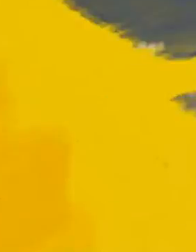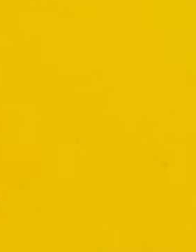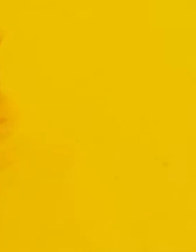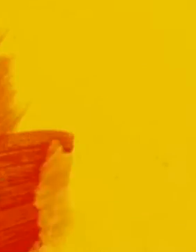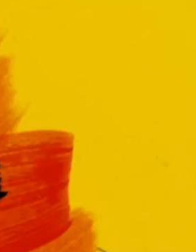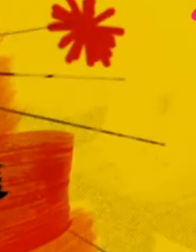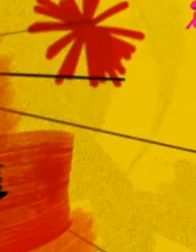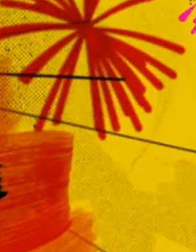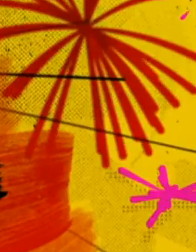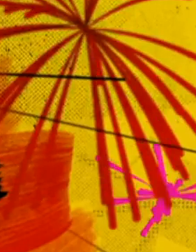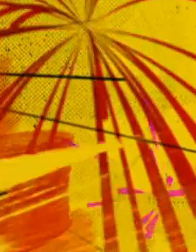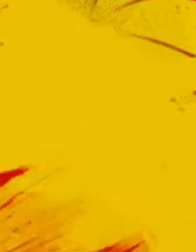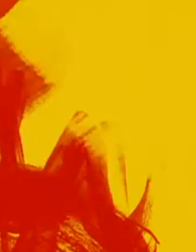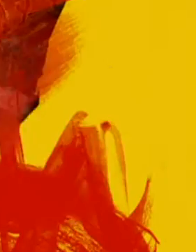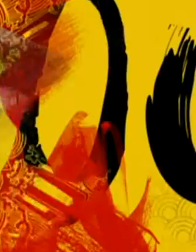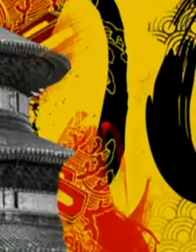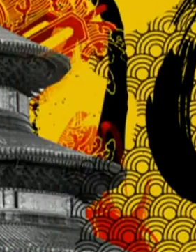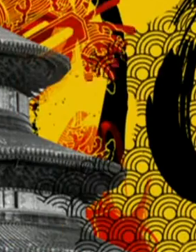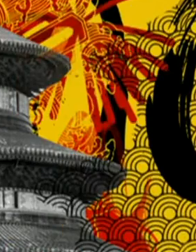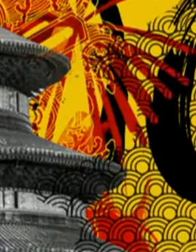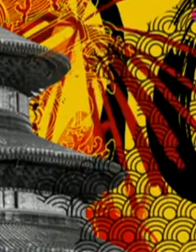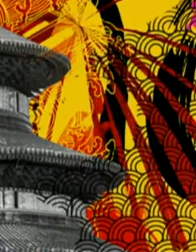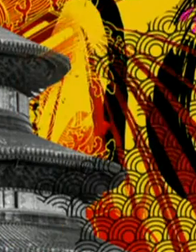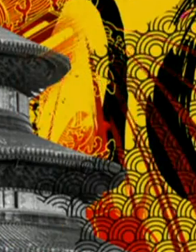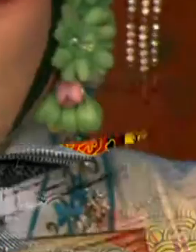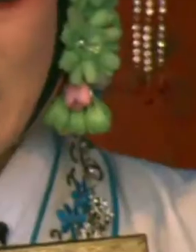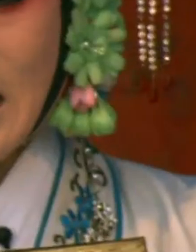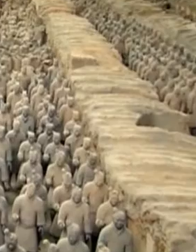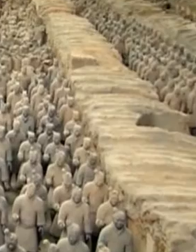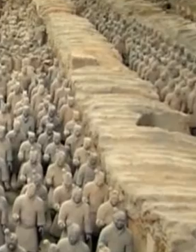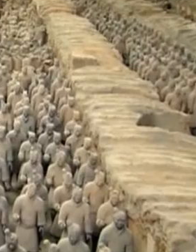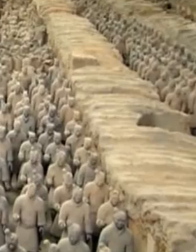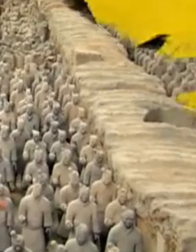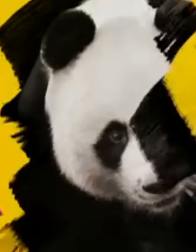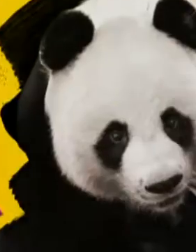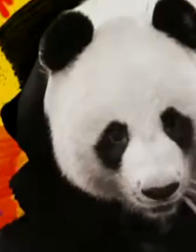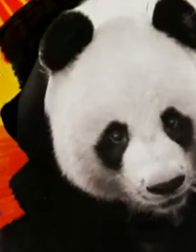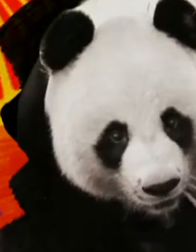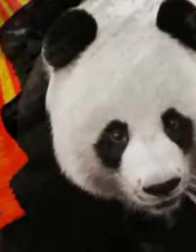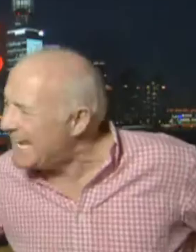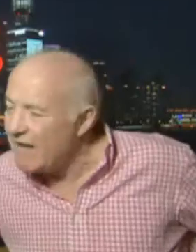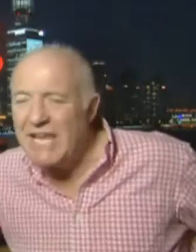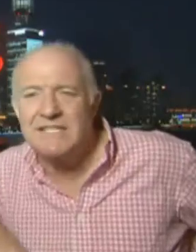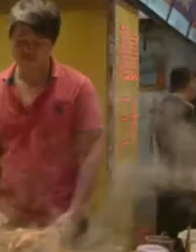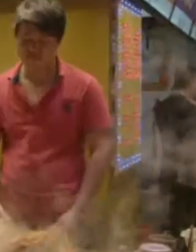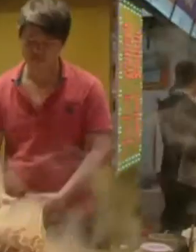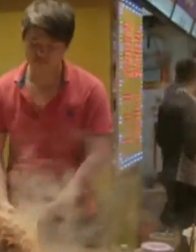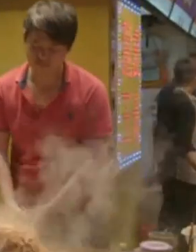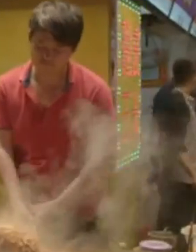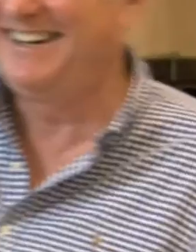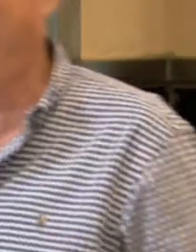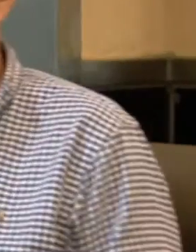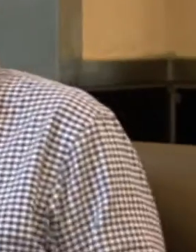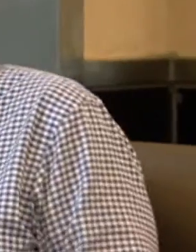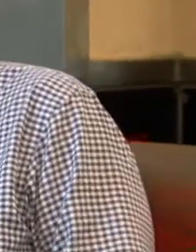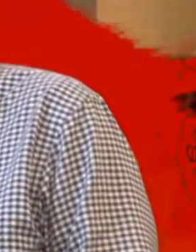achieved. Celebrate a country 4,000 years in the making. China begins here. Getting out into the streets